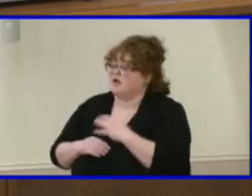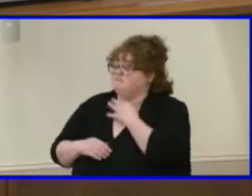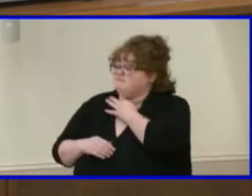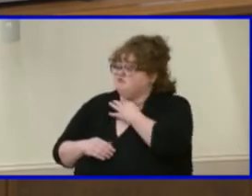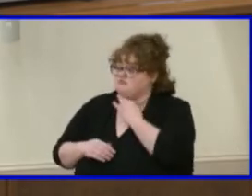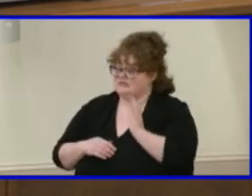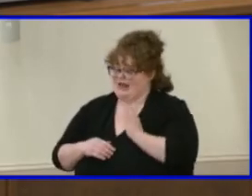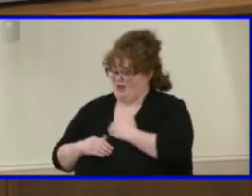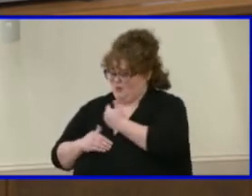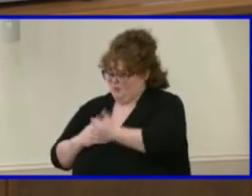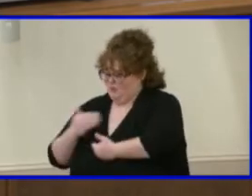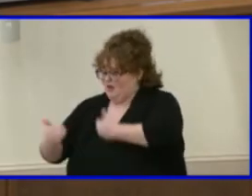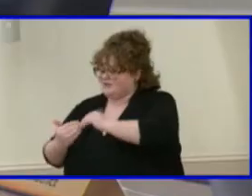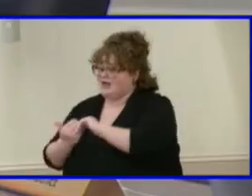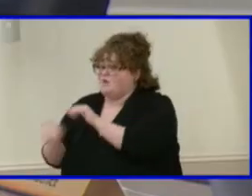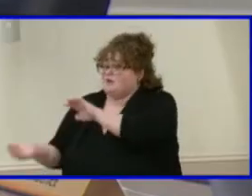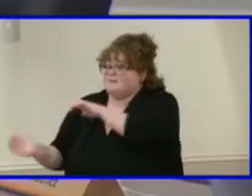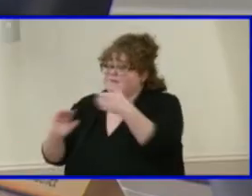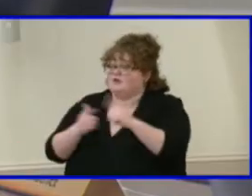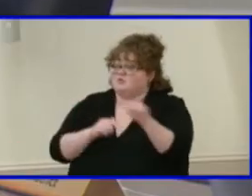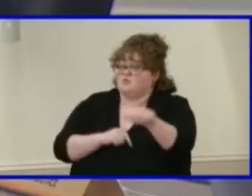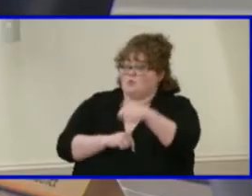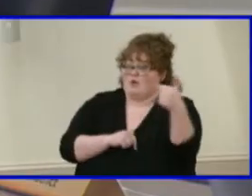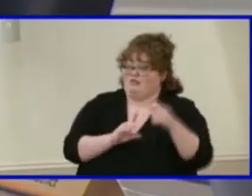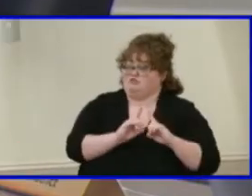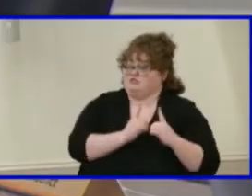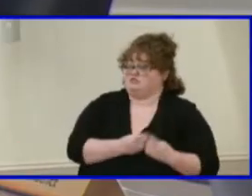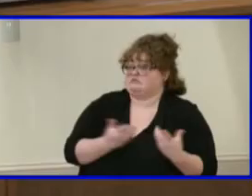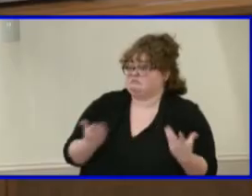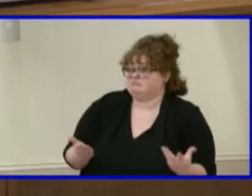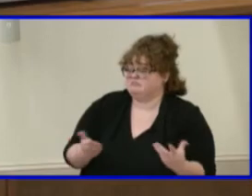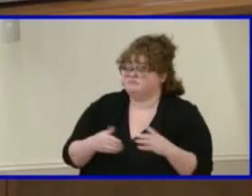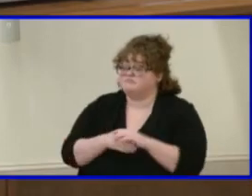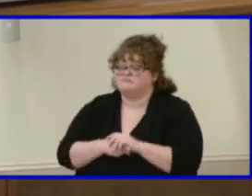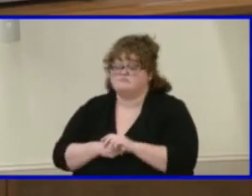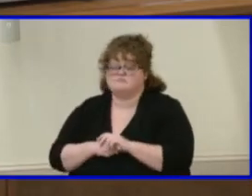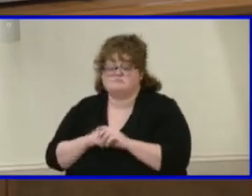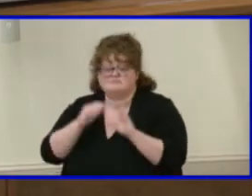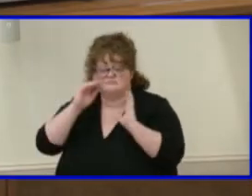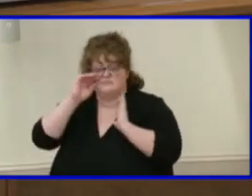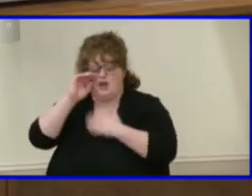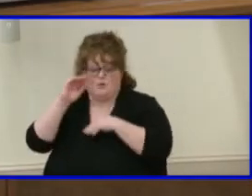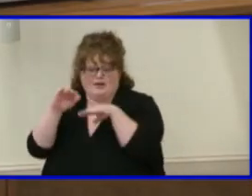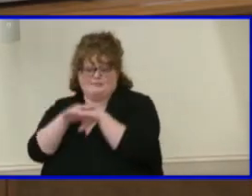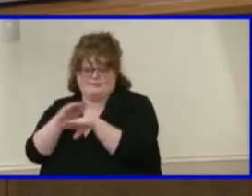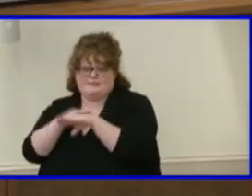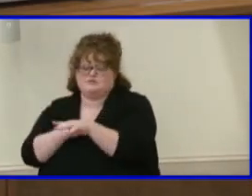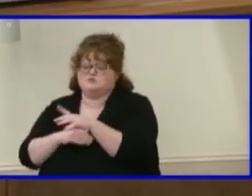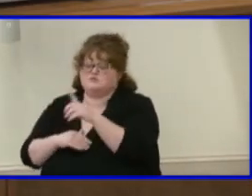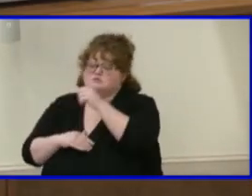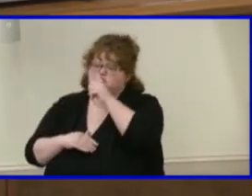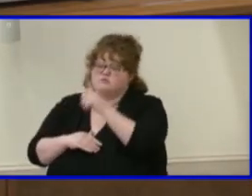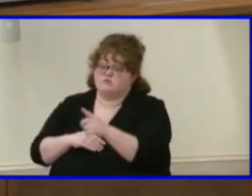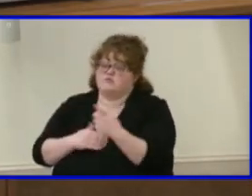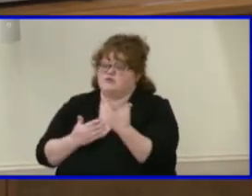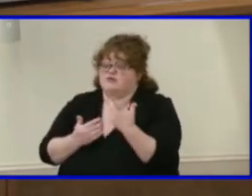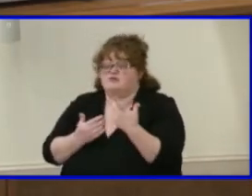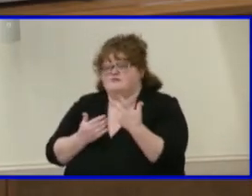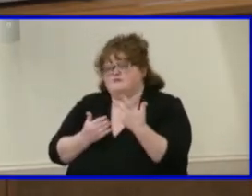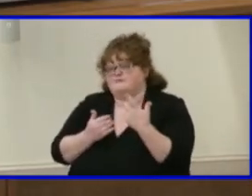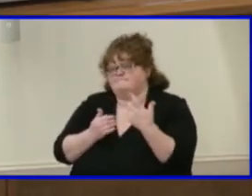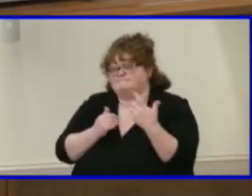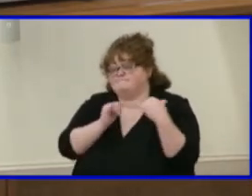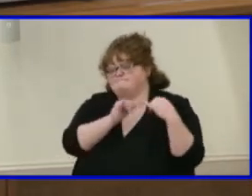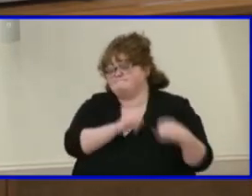participate in Maggie Walker? Do we know? Um, our admissions is, is pretty static across the region. It's more